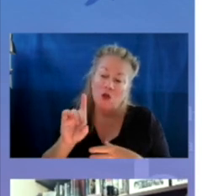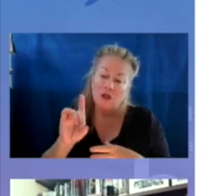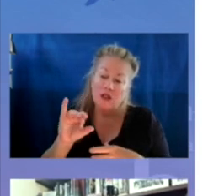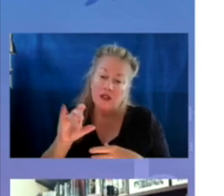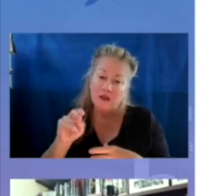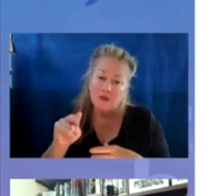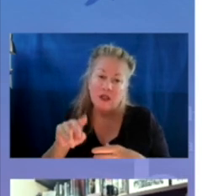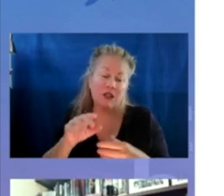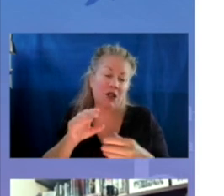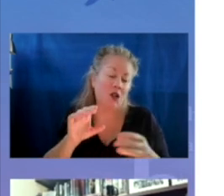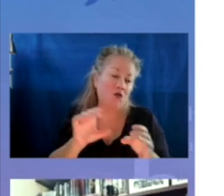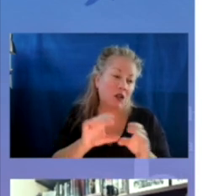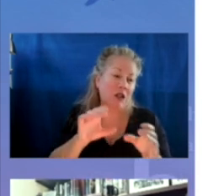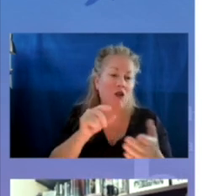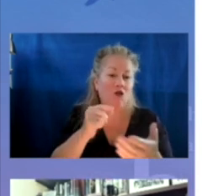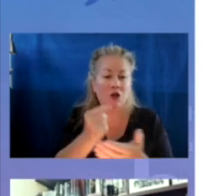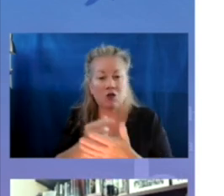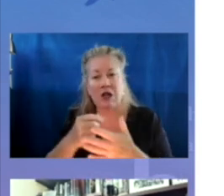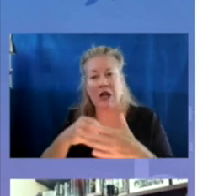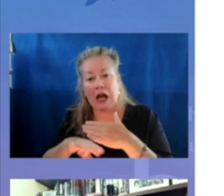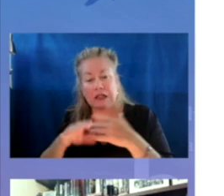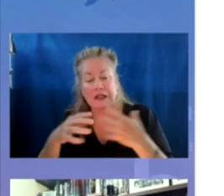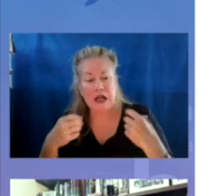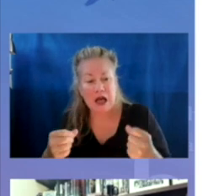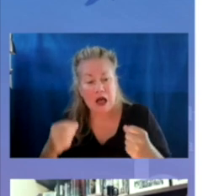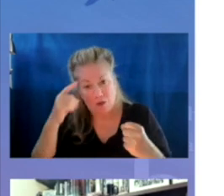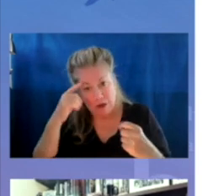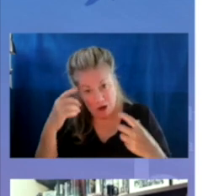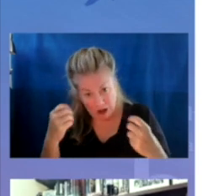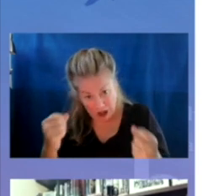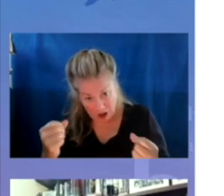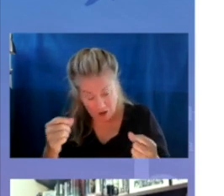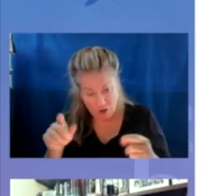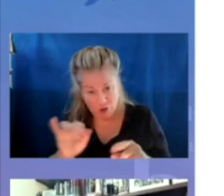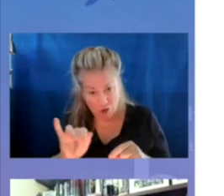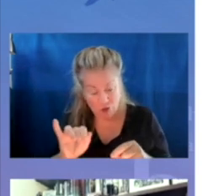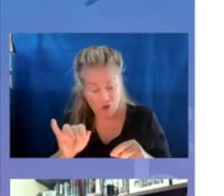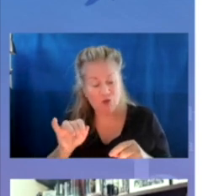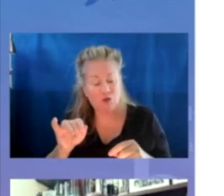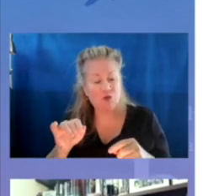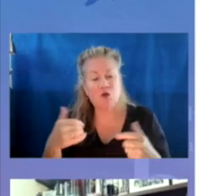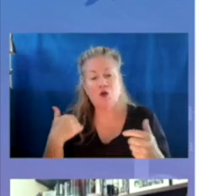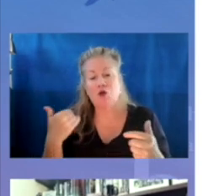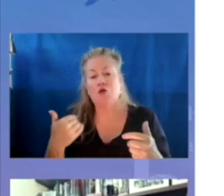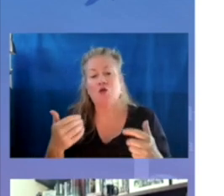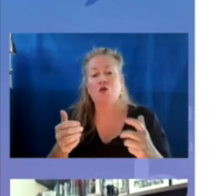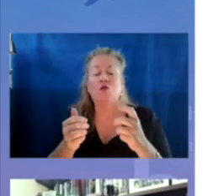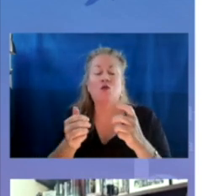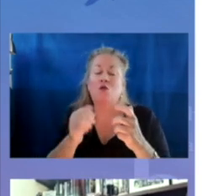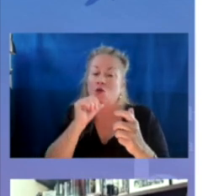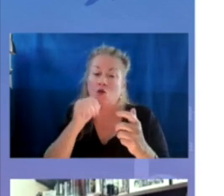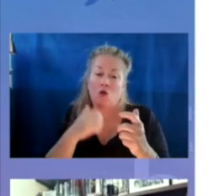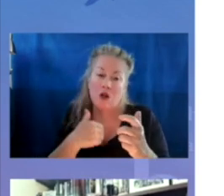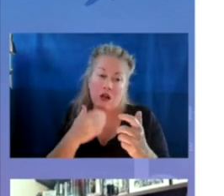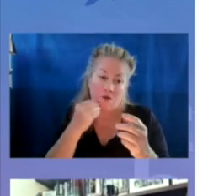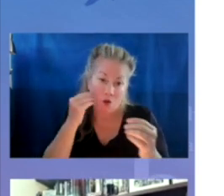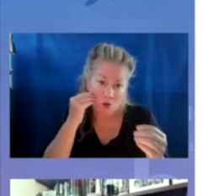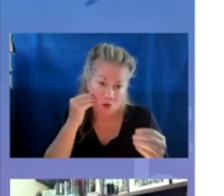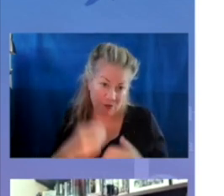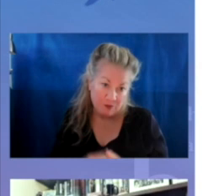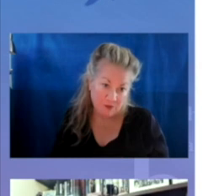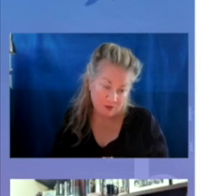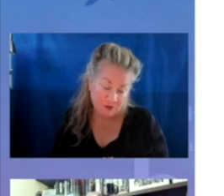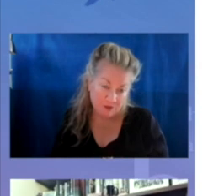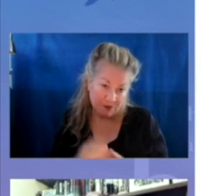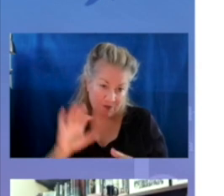to accredited accrual and graduation, access to health and mental health for unaccompanied youth who are experiencing homelessness. So the